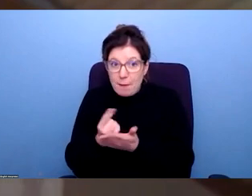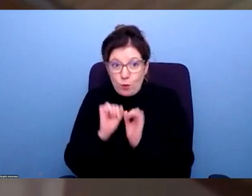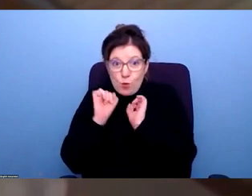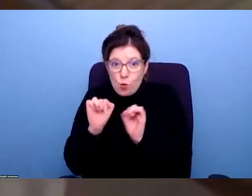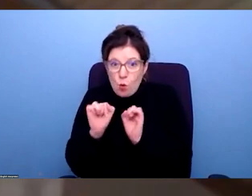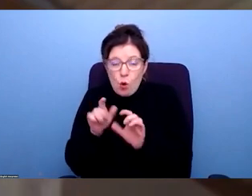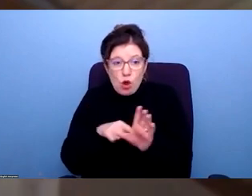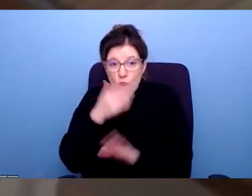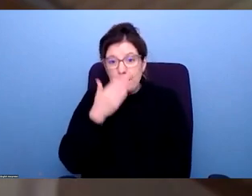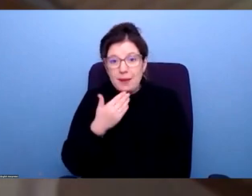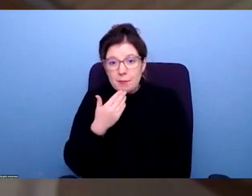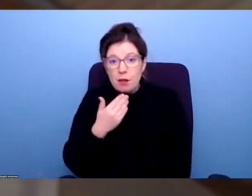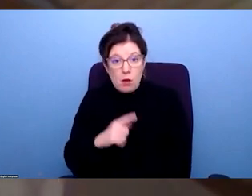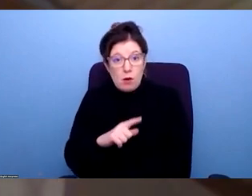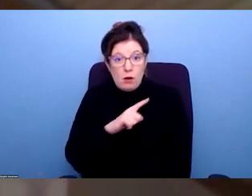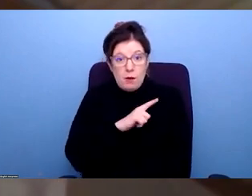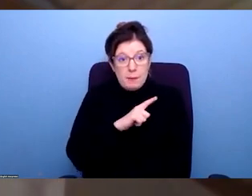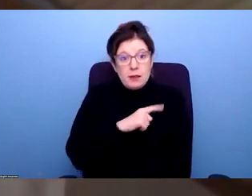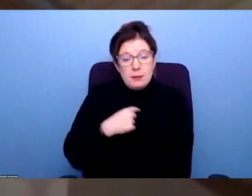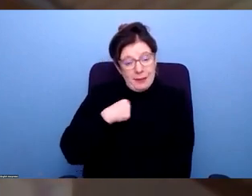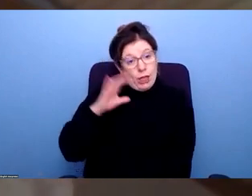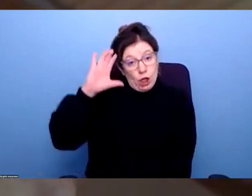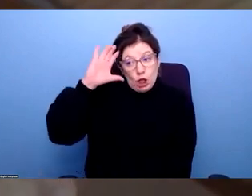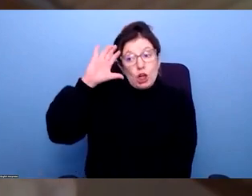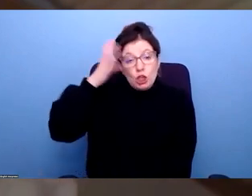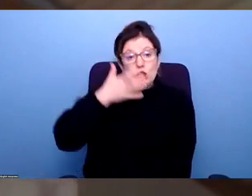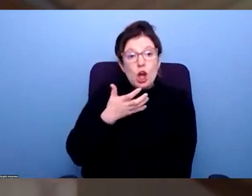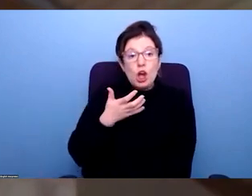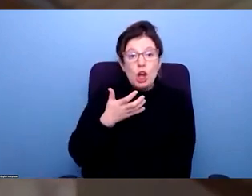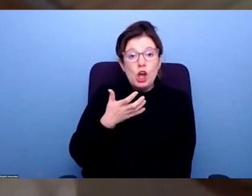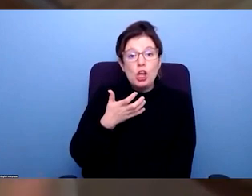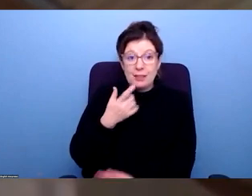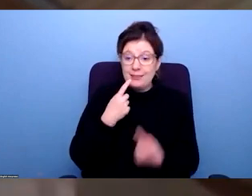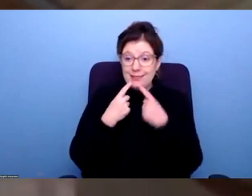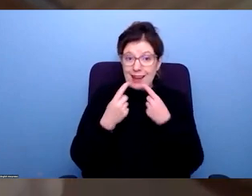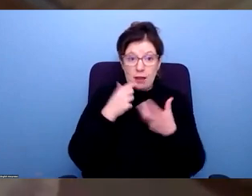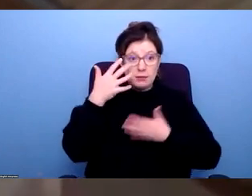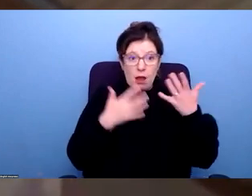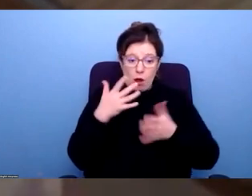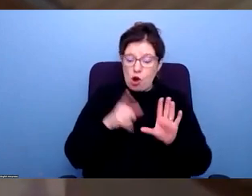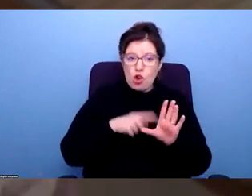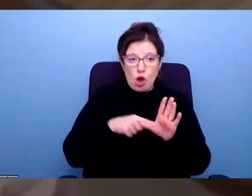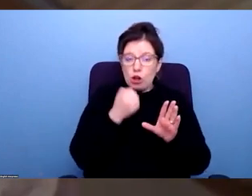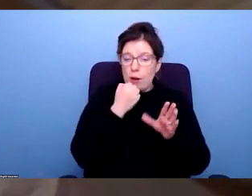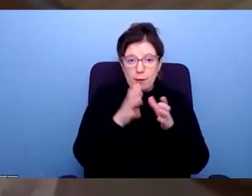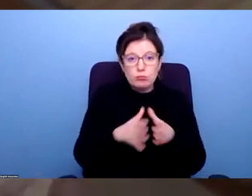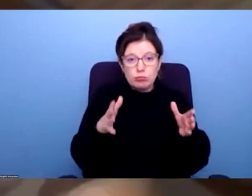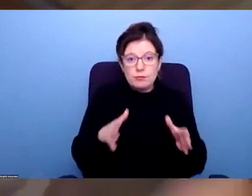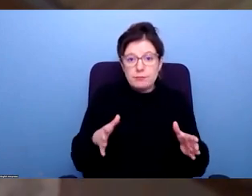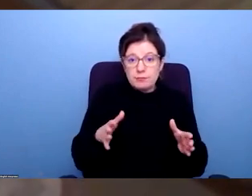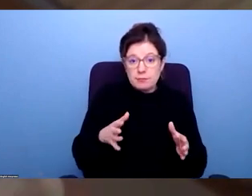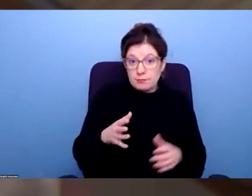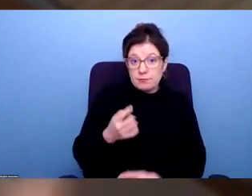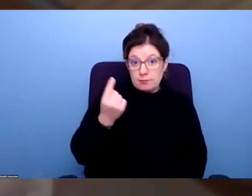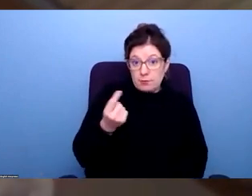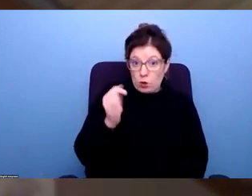around young people, because I think it's something I'm really concerned about. It's coming out quite clearly in the data, and I and I think I would defer to you really and